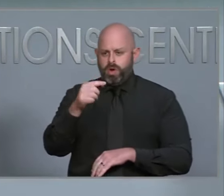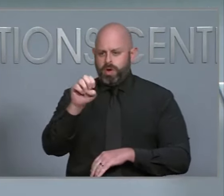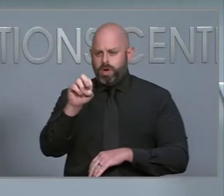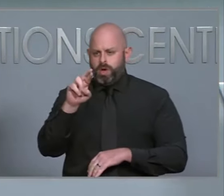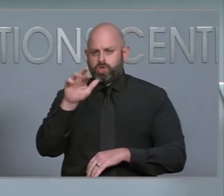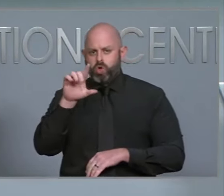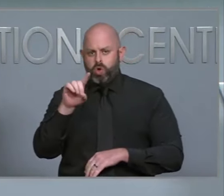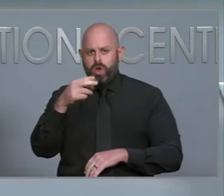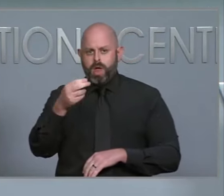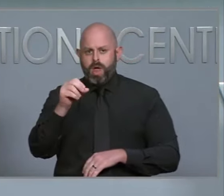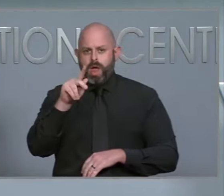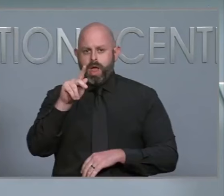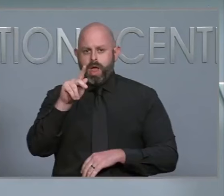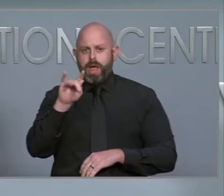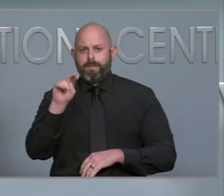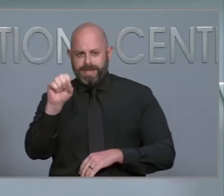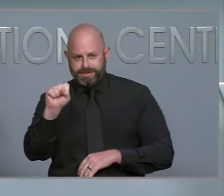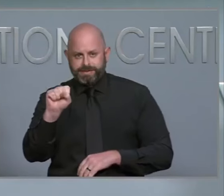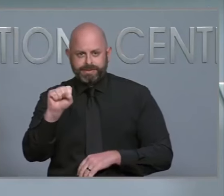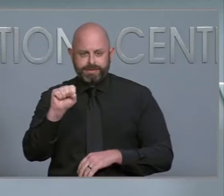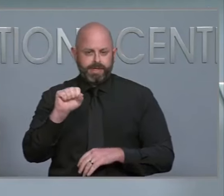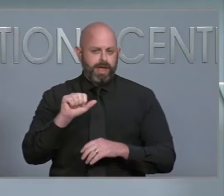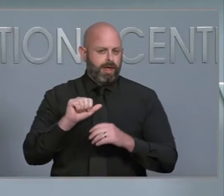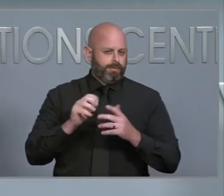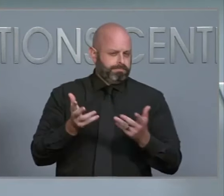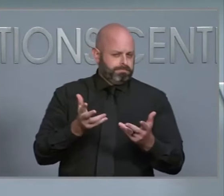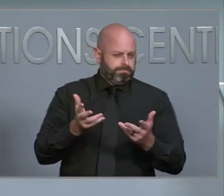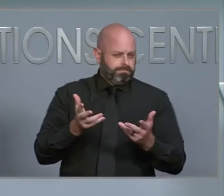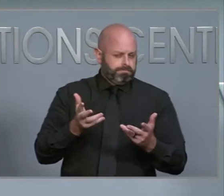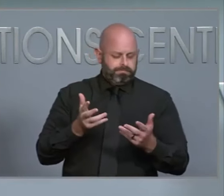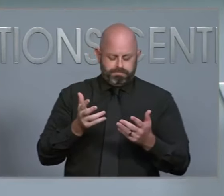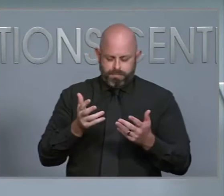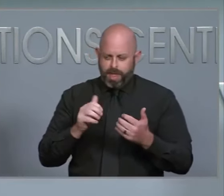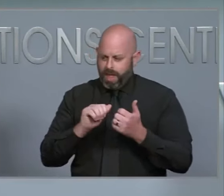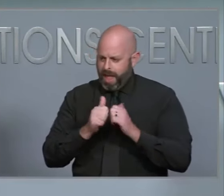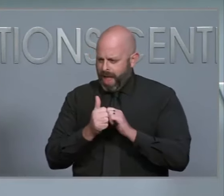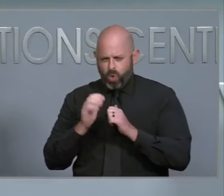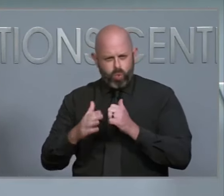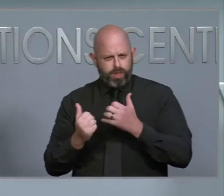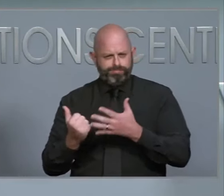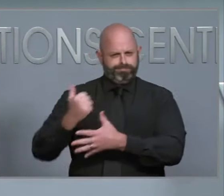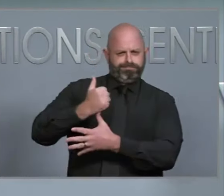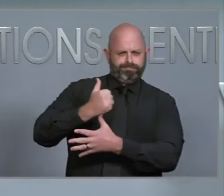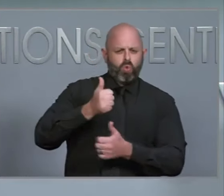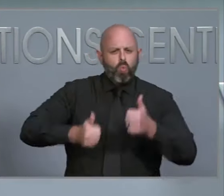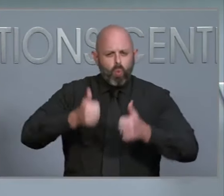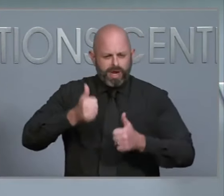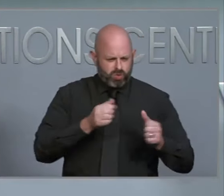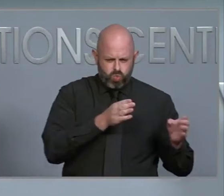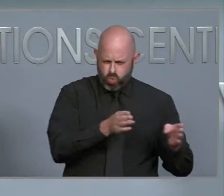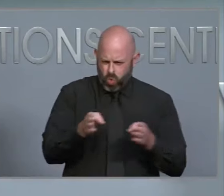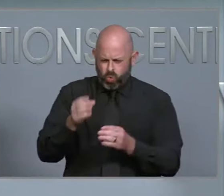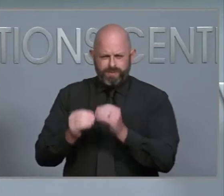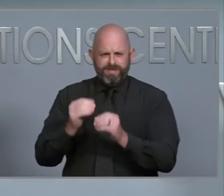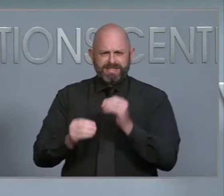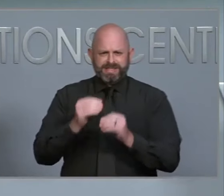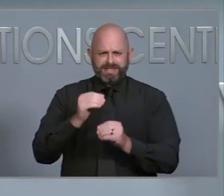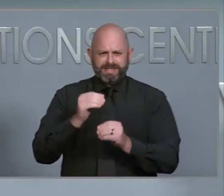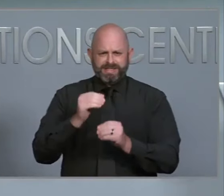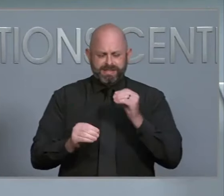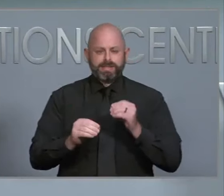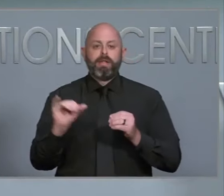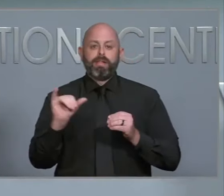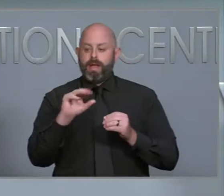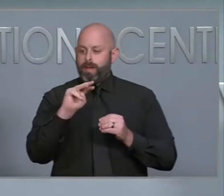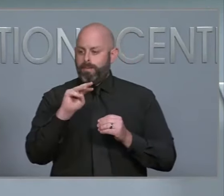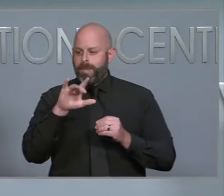you know, prioritize the major road repairs such as the one that mile marker three on I-40? We know